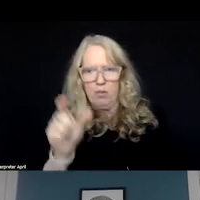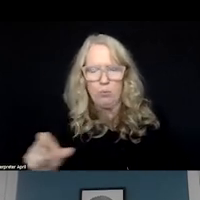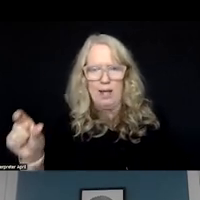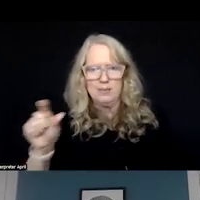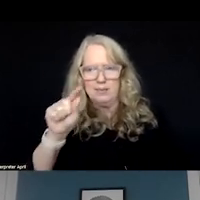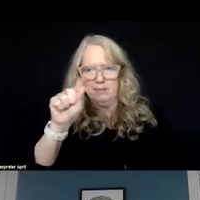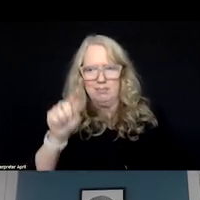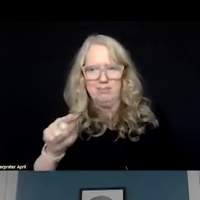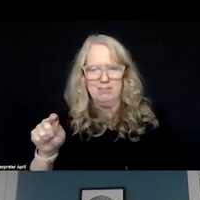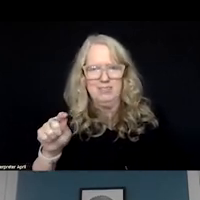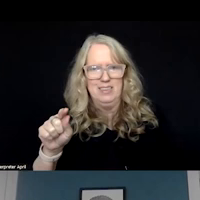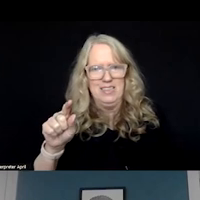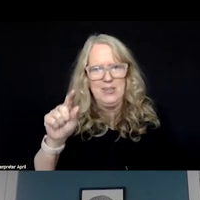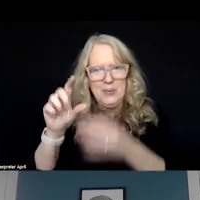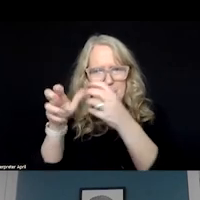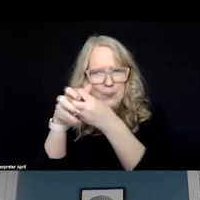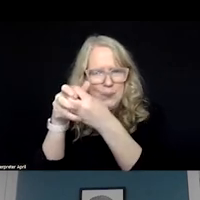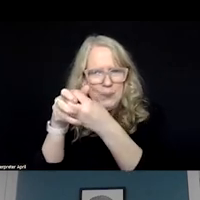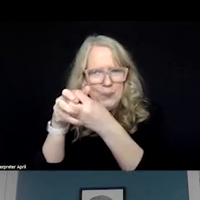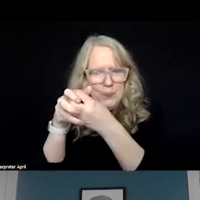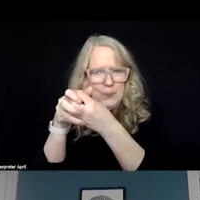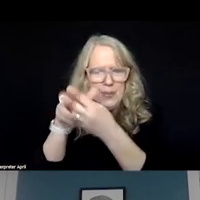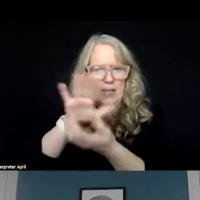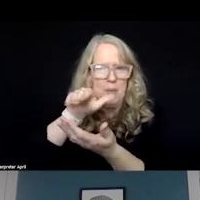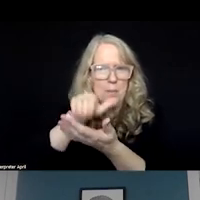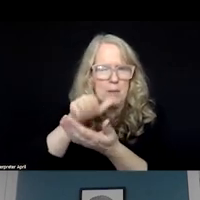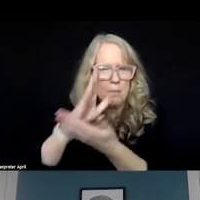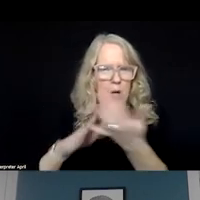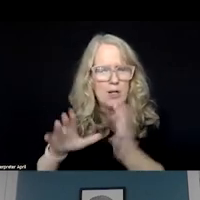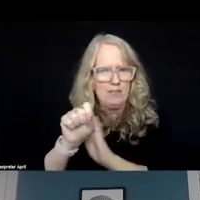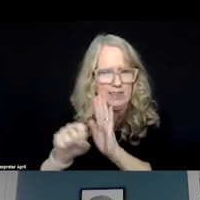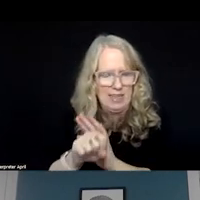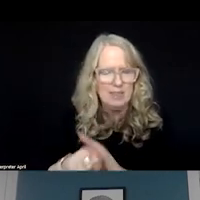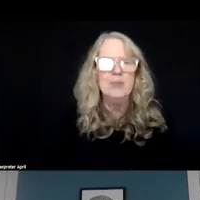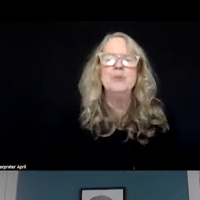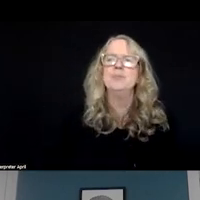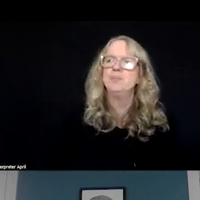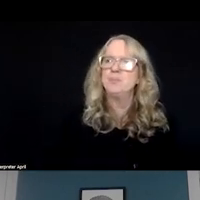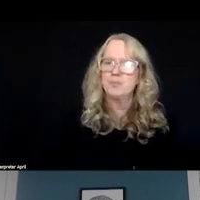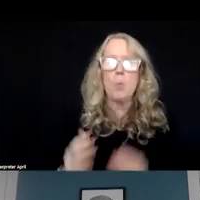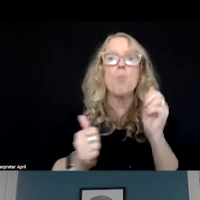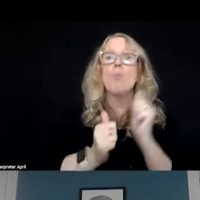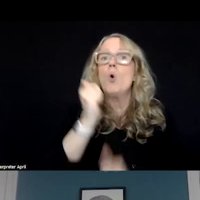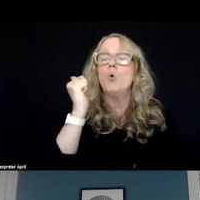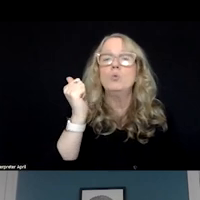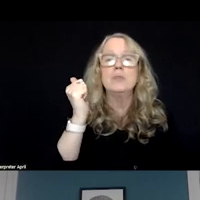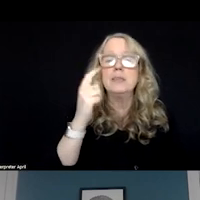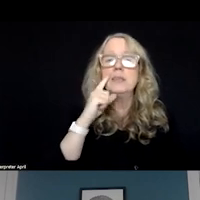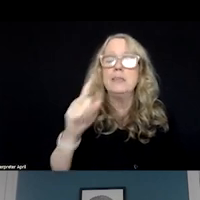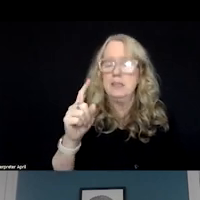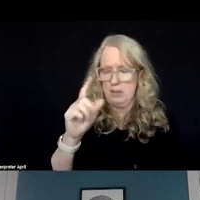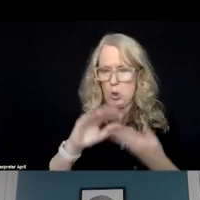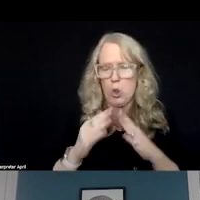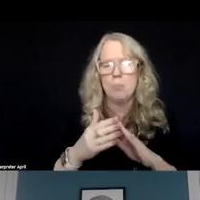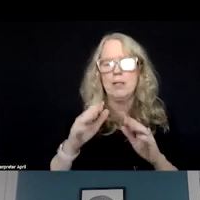all kind of in a little grouping there in the middle part of the state. We cover mostly urban areas. And